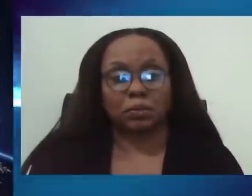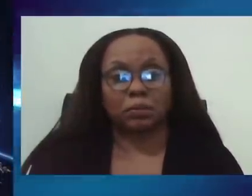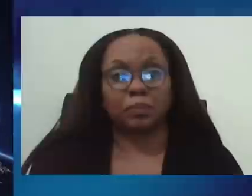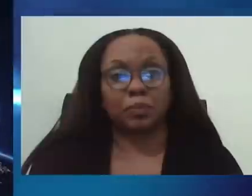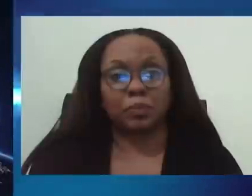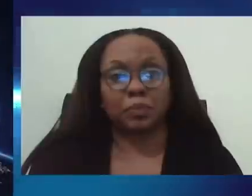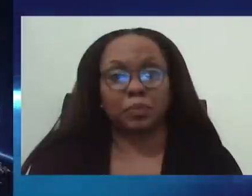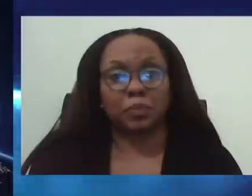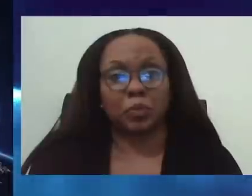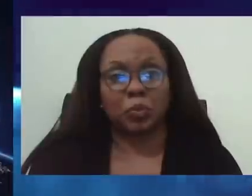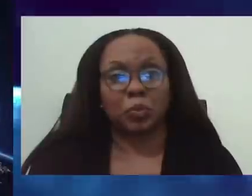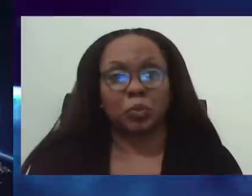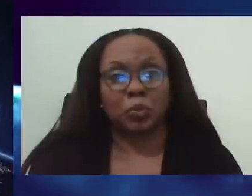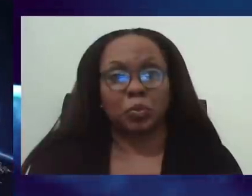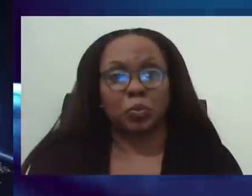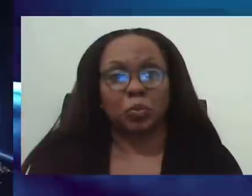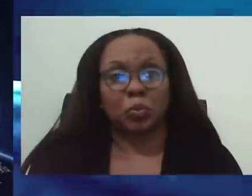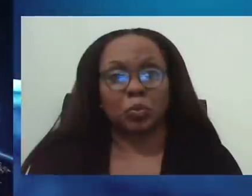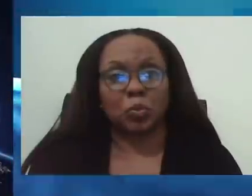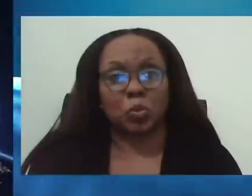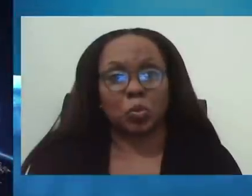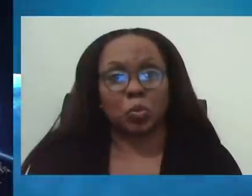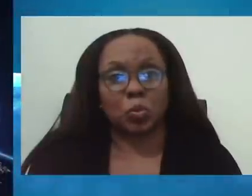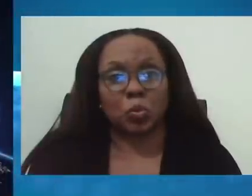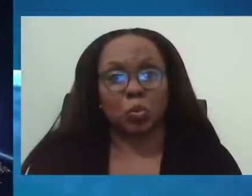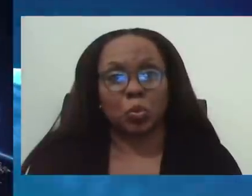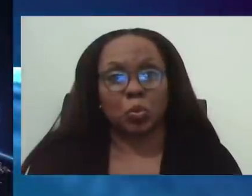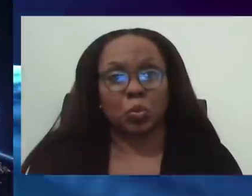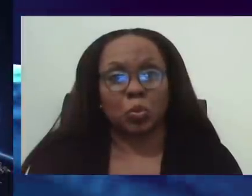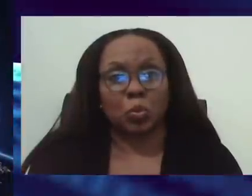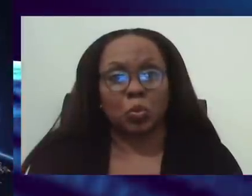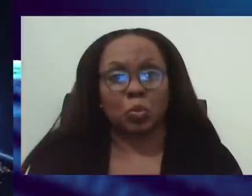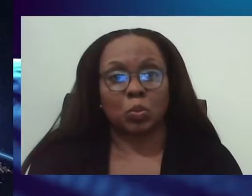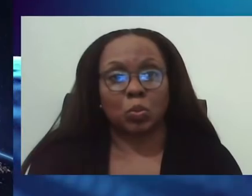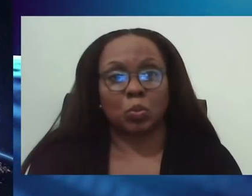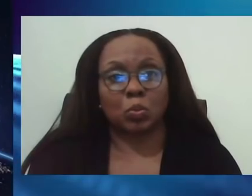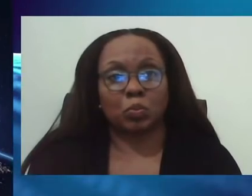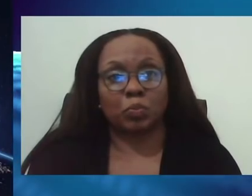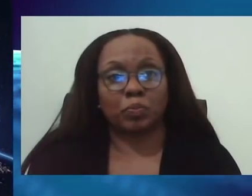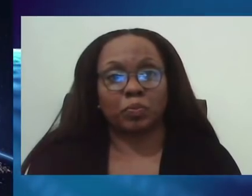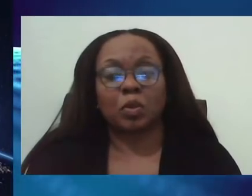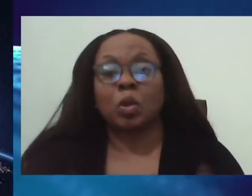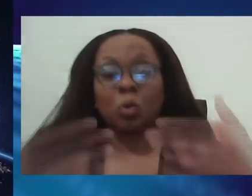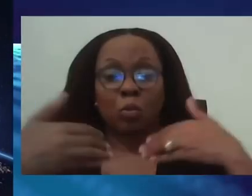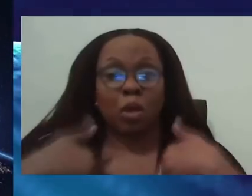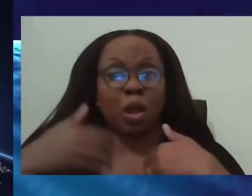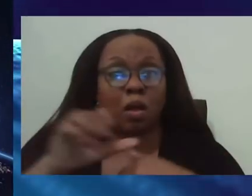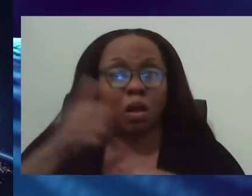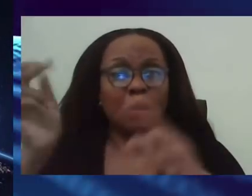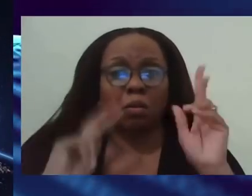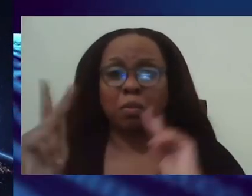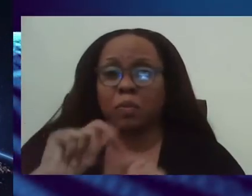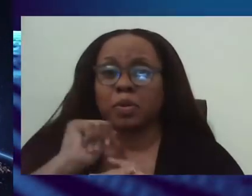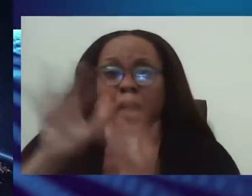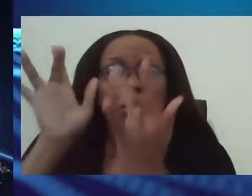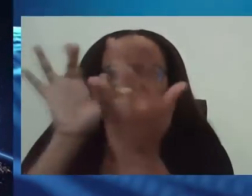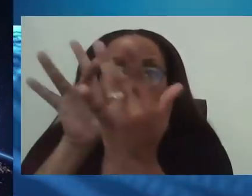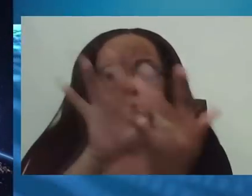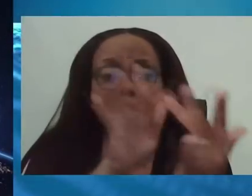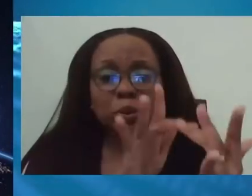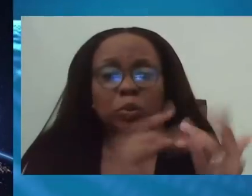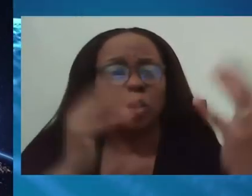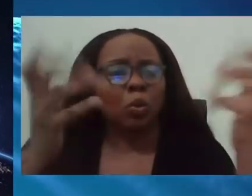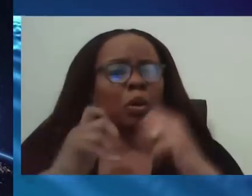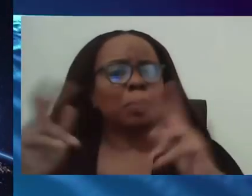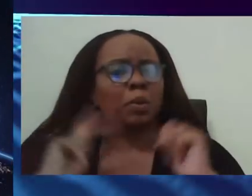we have not been able to, to gain contact with them. And we ask persons to, to listen out for phone